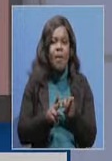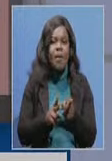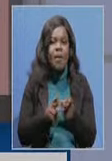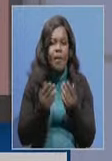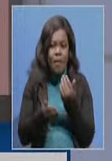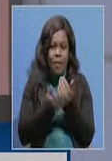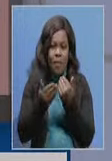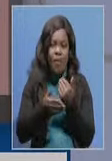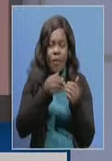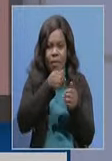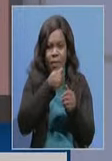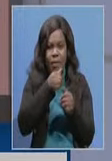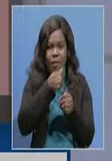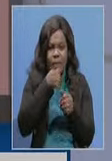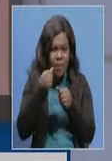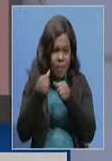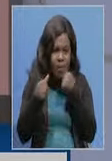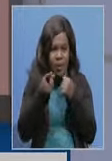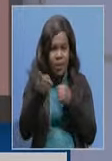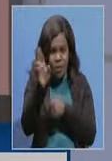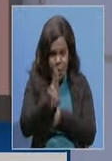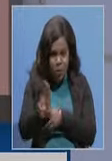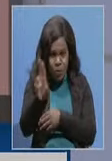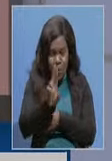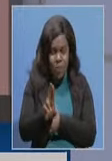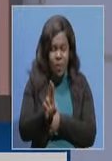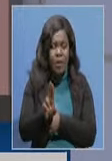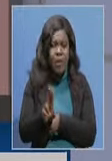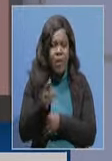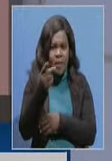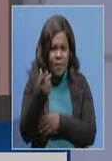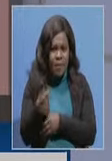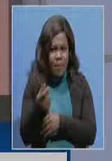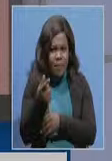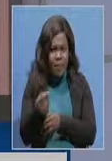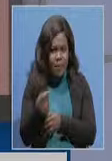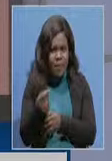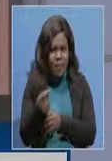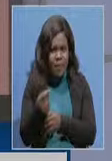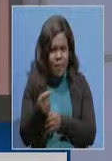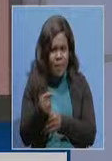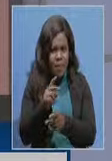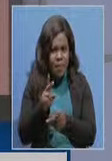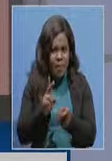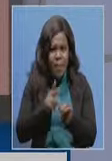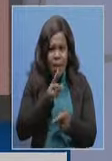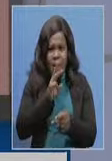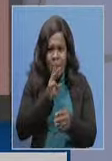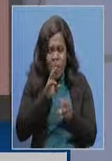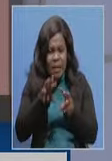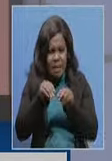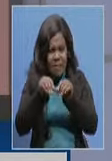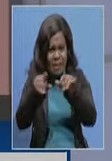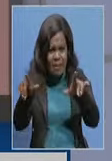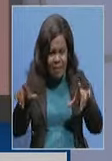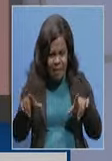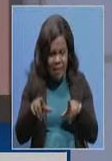which really utilizes very efficiently resources such as water, land, as well as